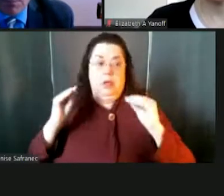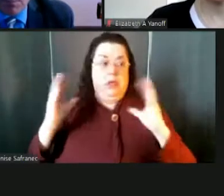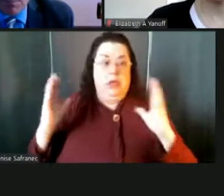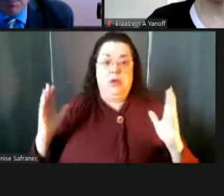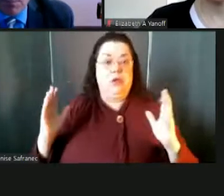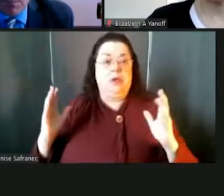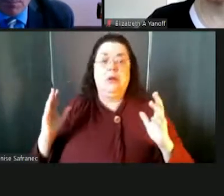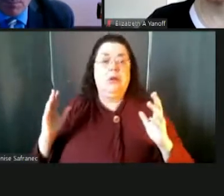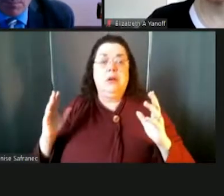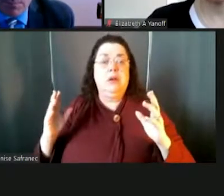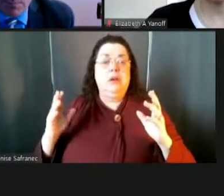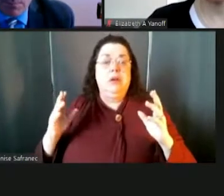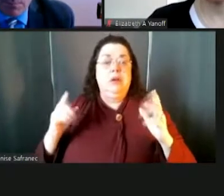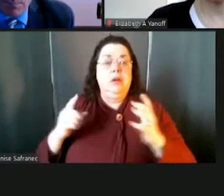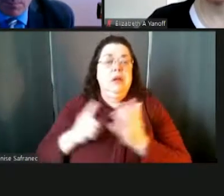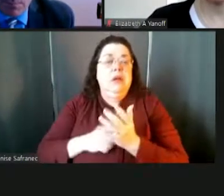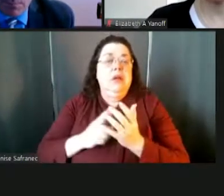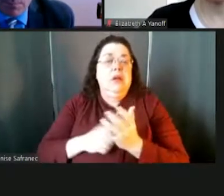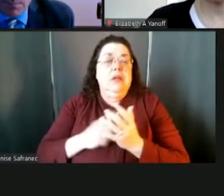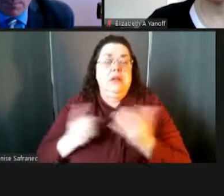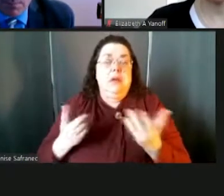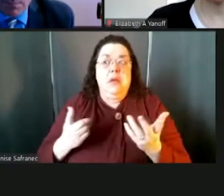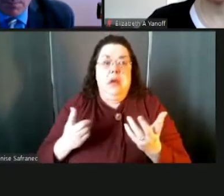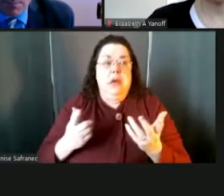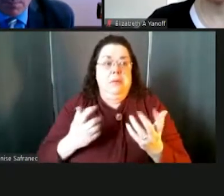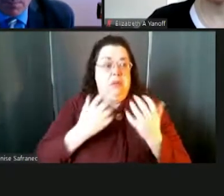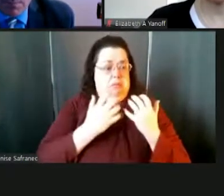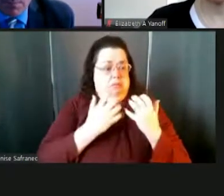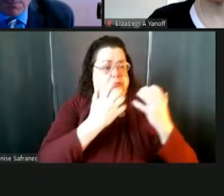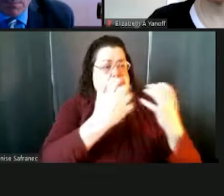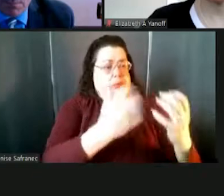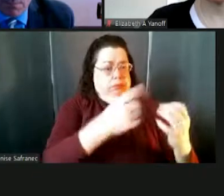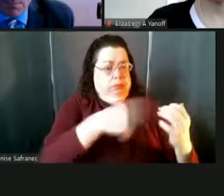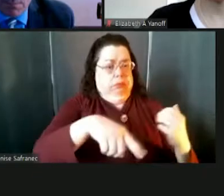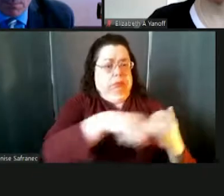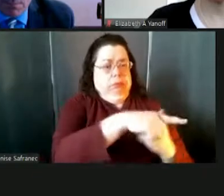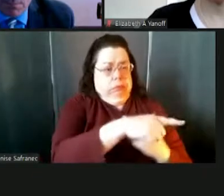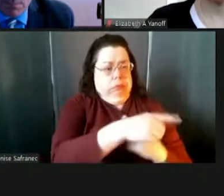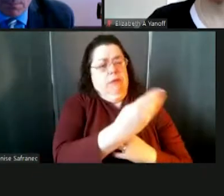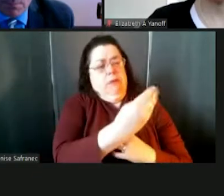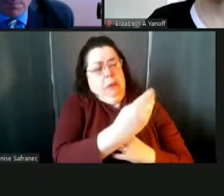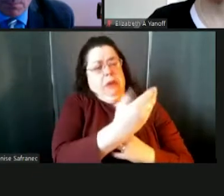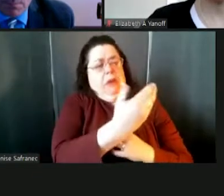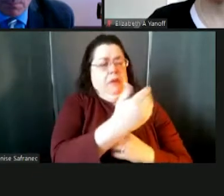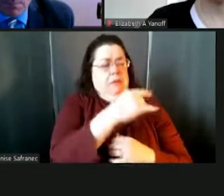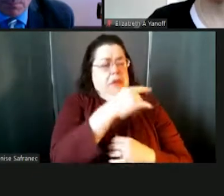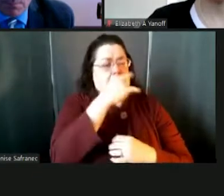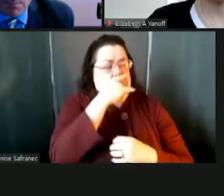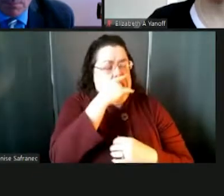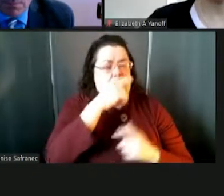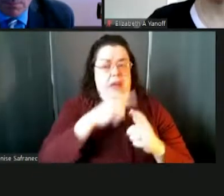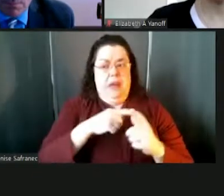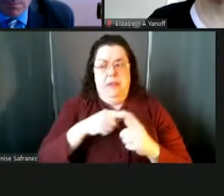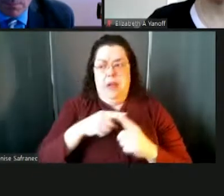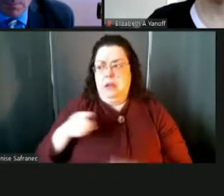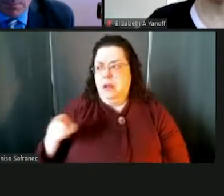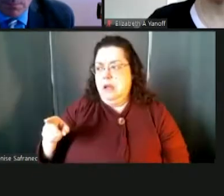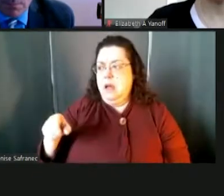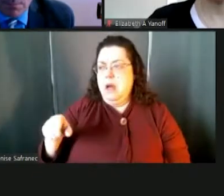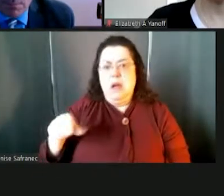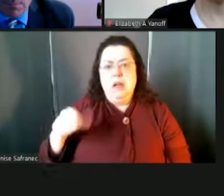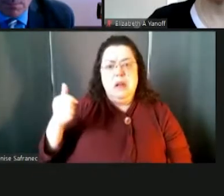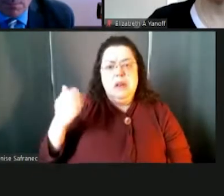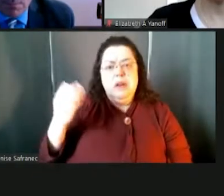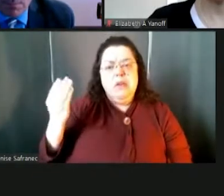seven or up to 14 or 15 kids in front of you and have sometimes that same number of kids home